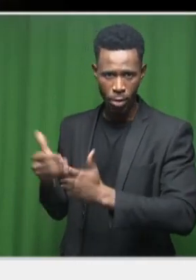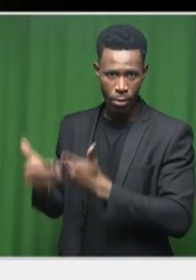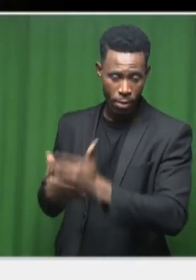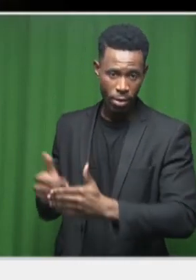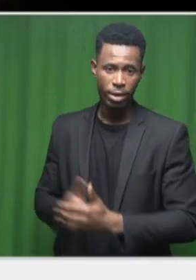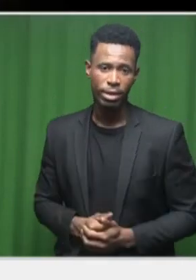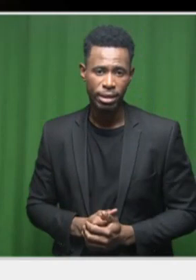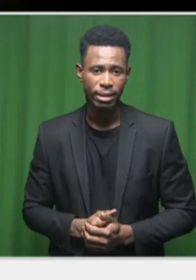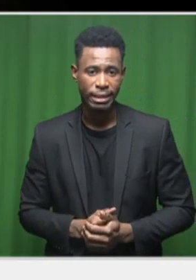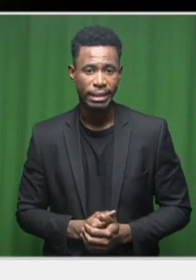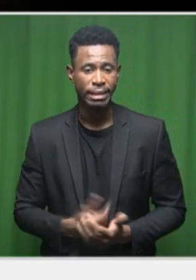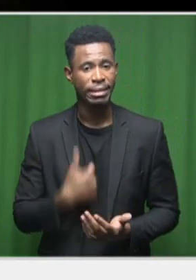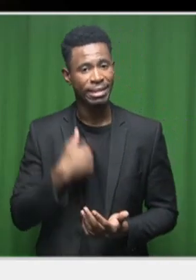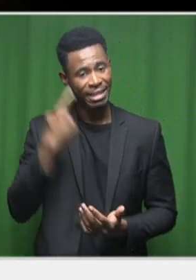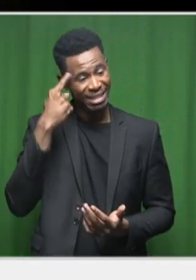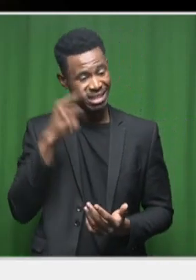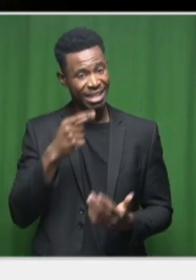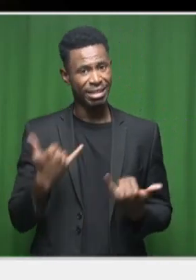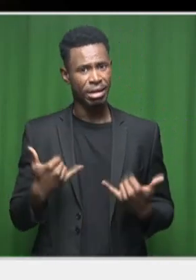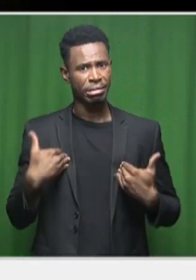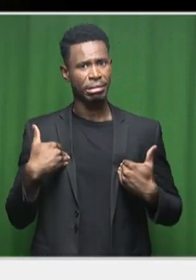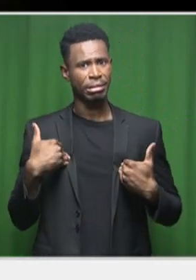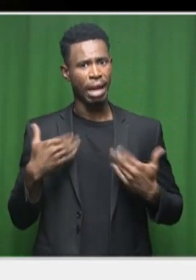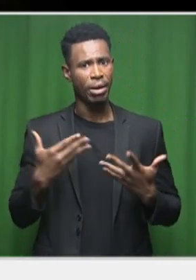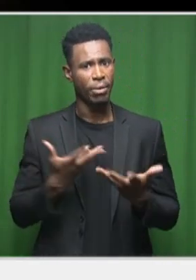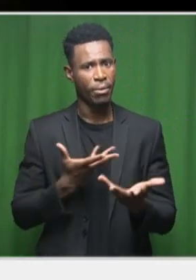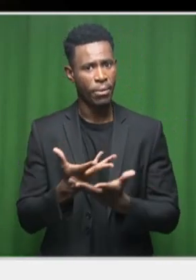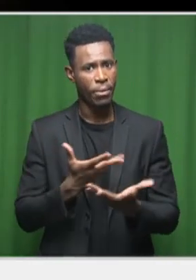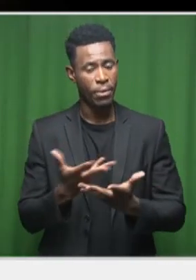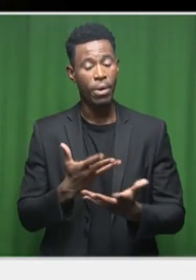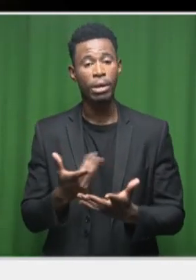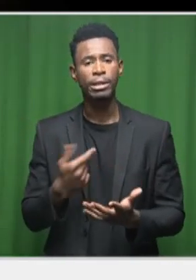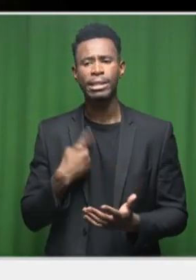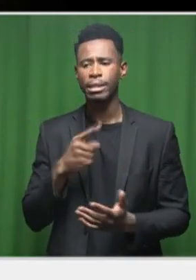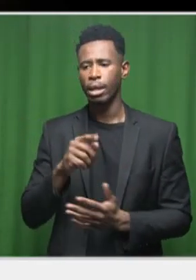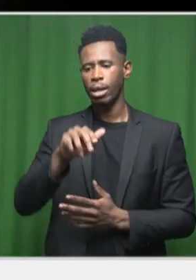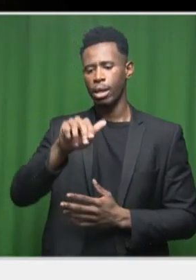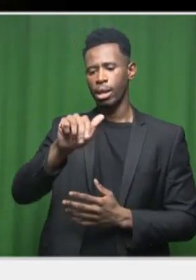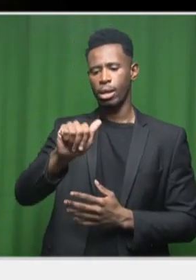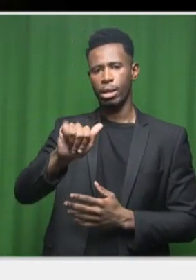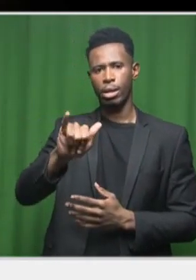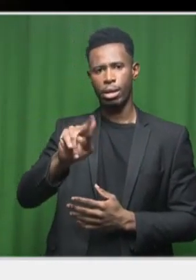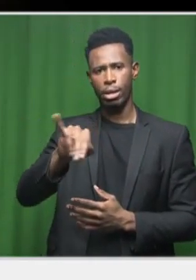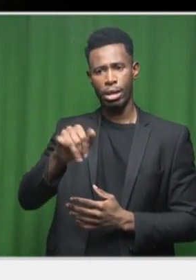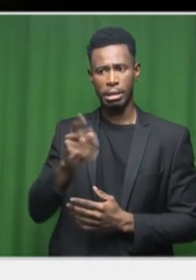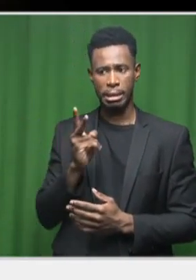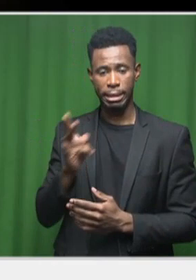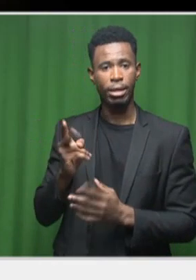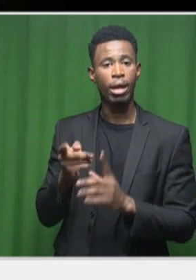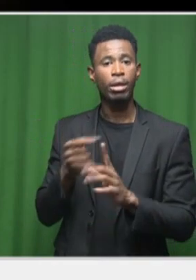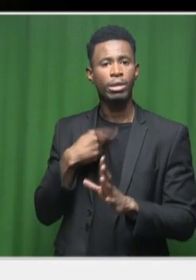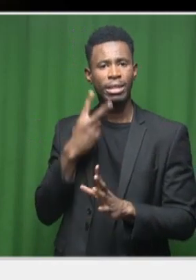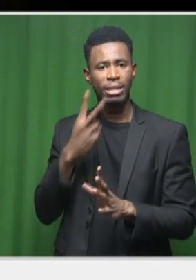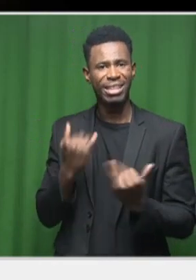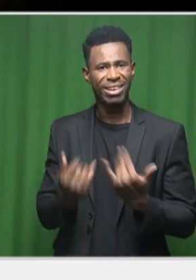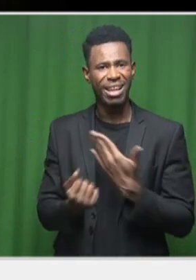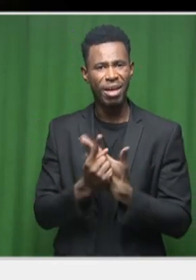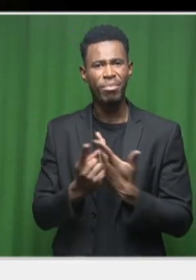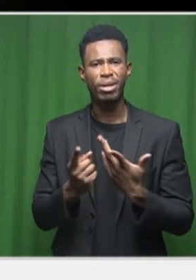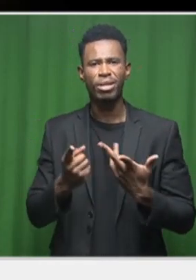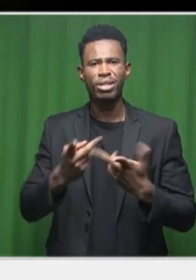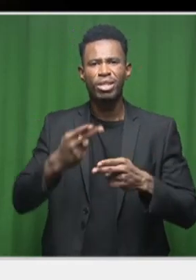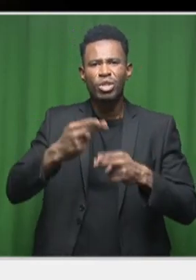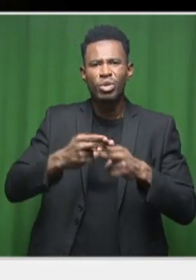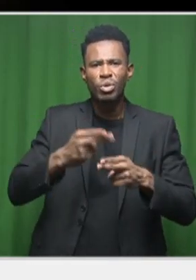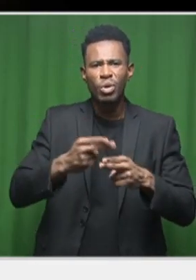conversation. 20 seconds, and I literally mean that, Anya. Now, just with regard to looking at what is happening, you speak about, you know, the sewer spills, the